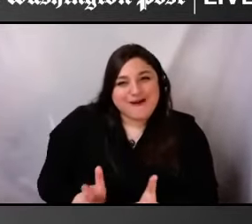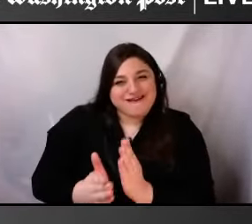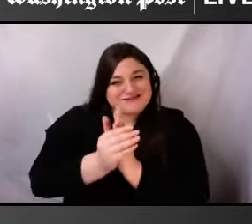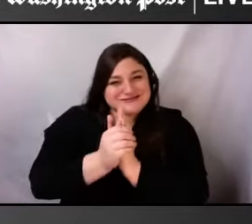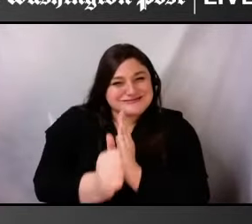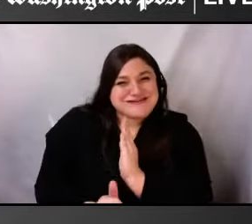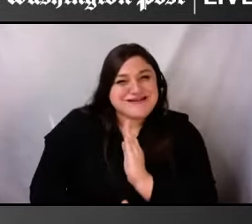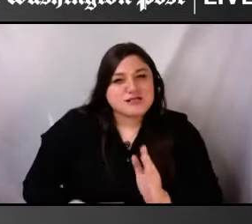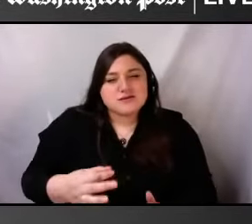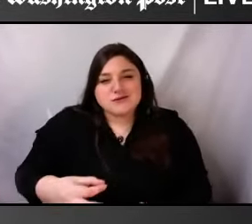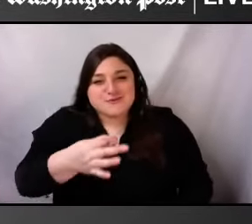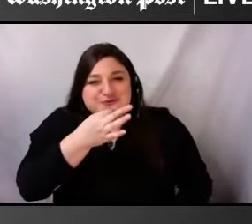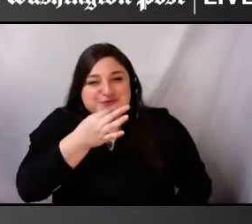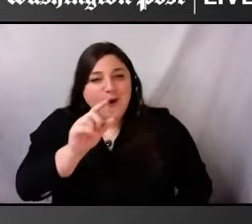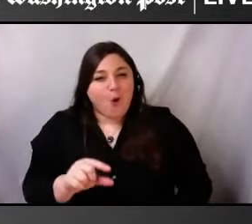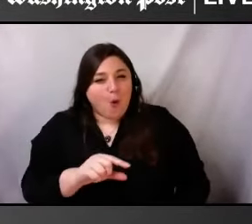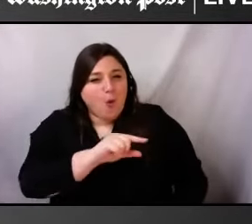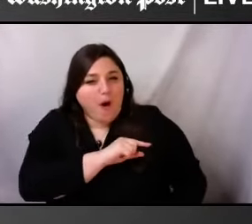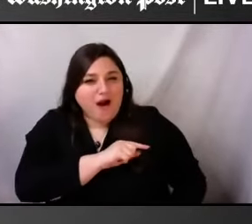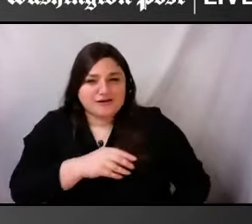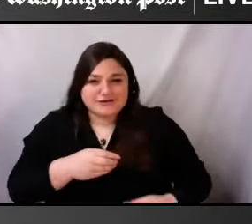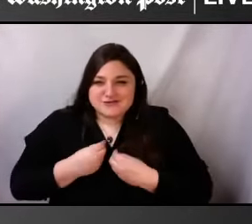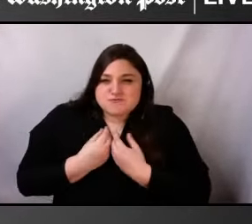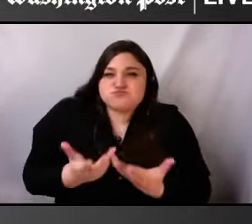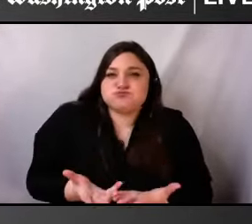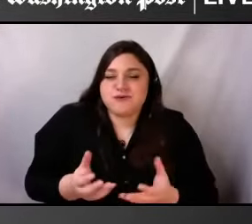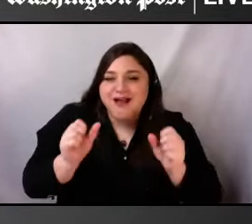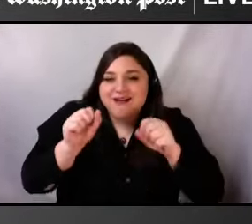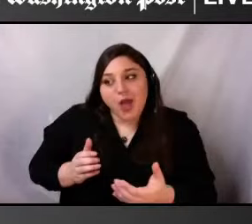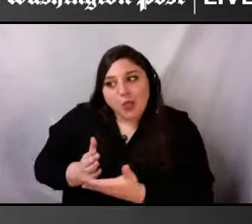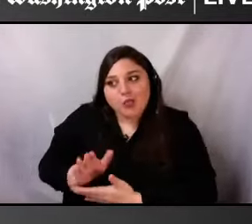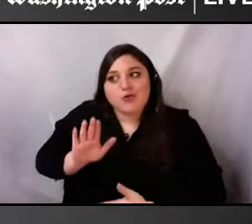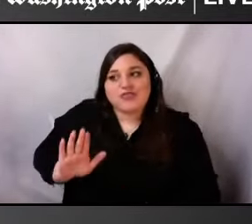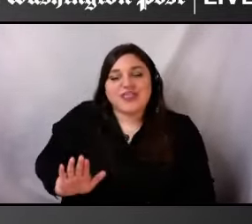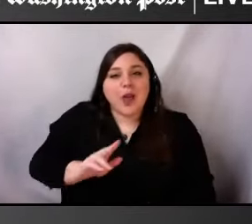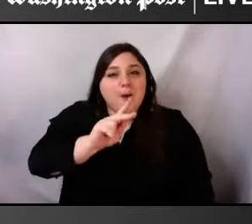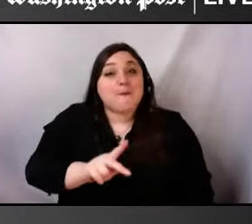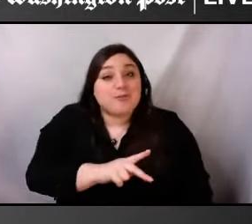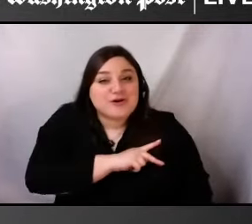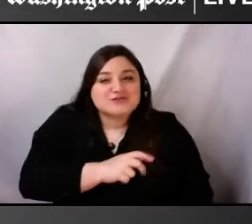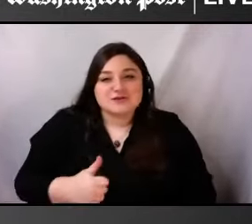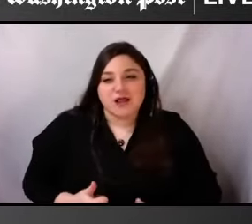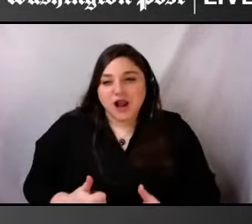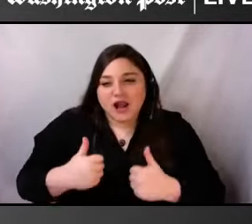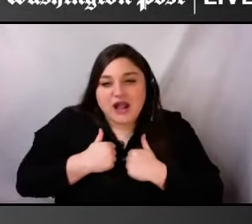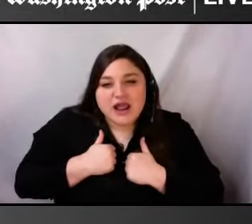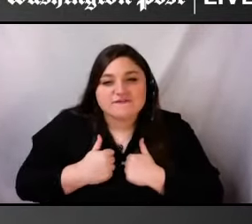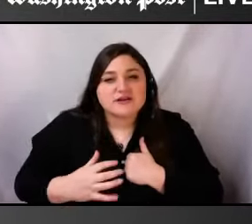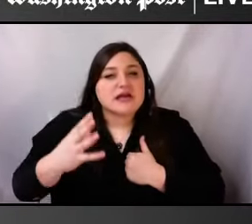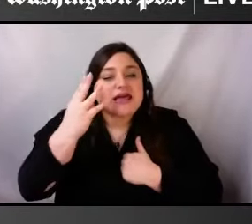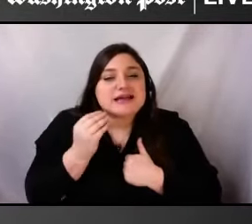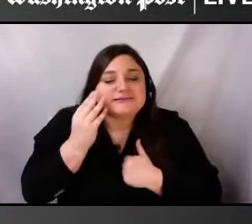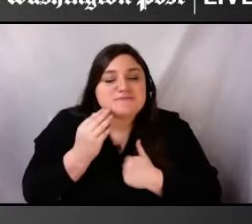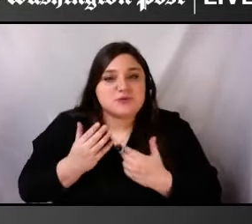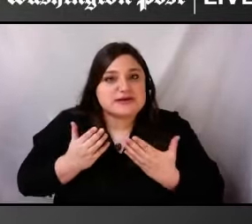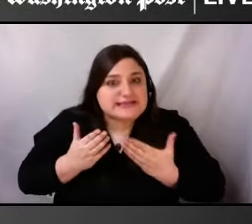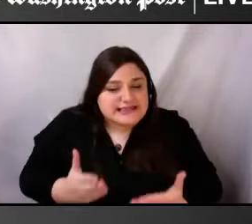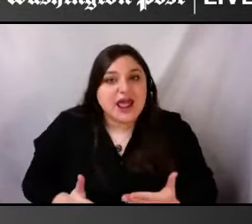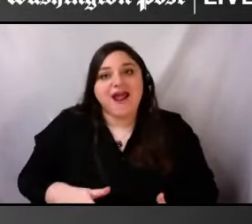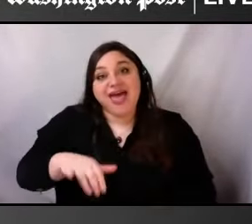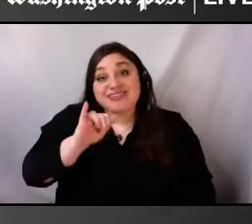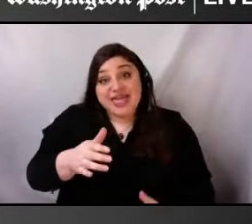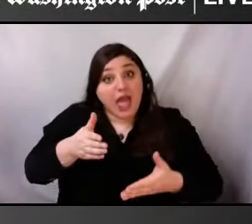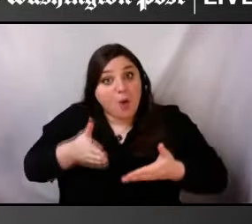that personal experience, that lived experience, that is going to ensure that they have the